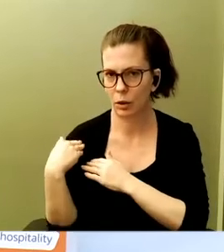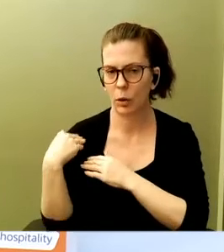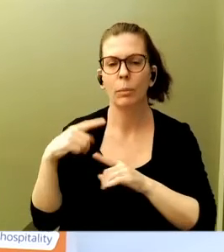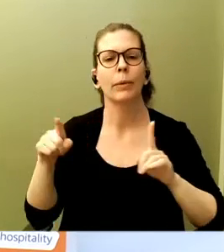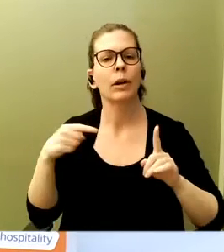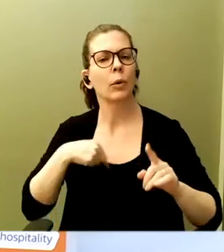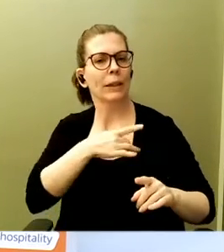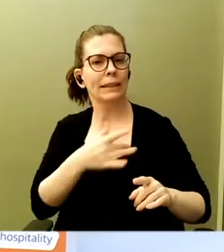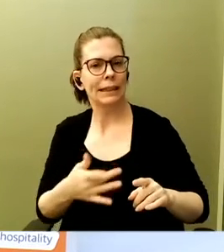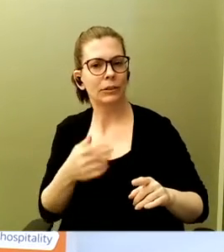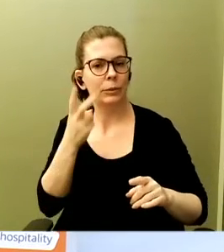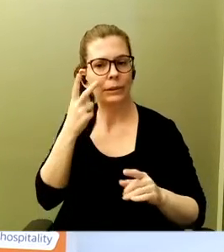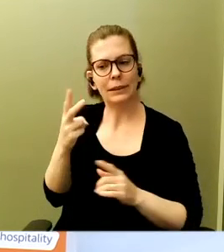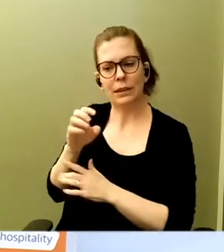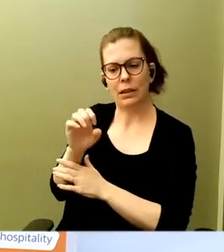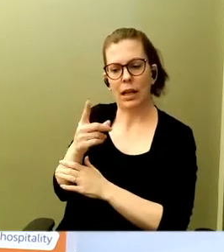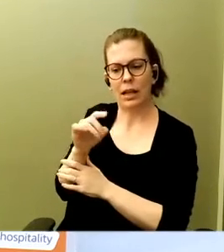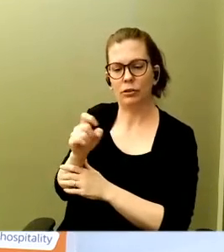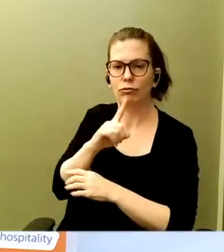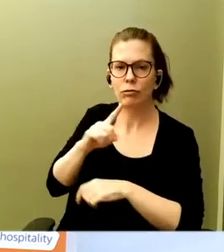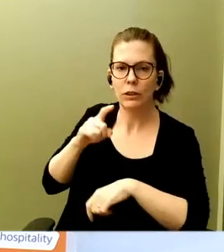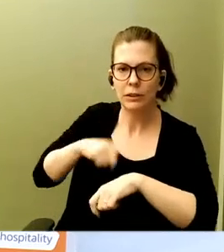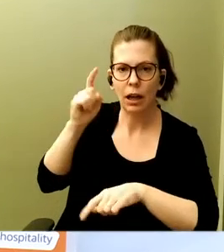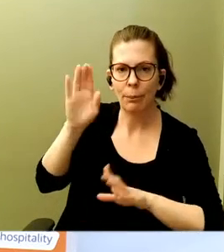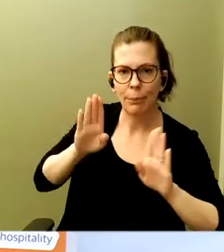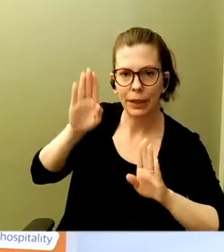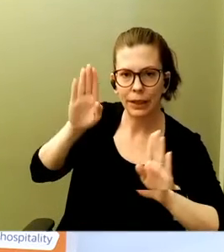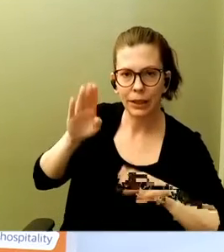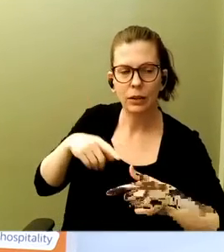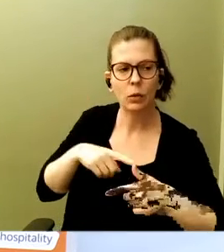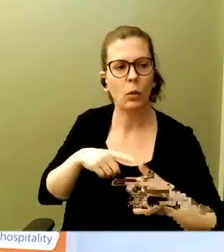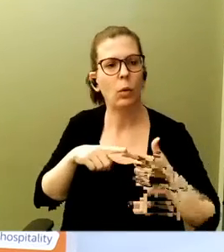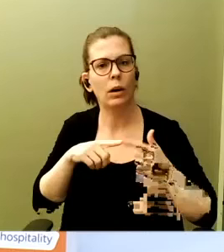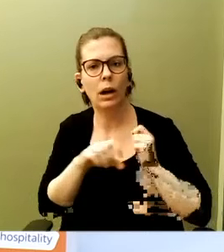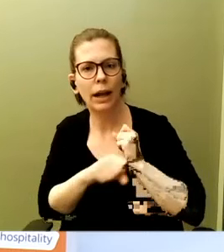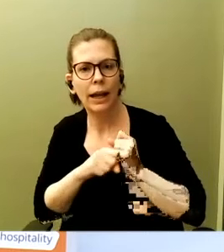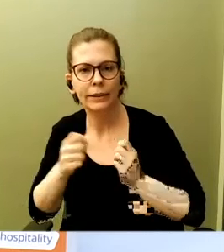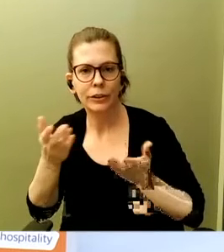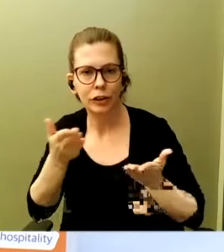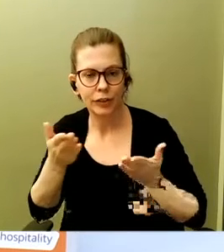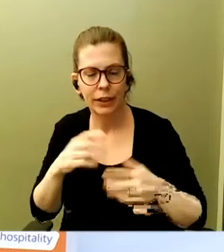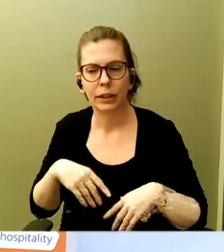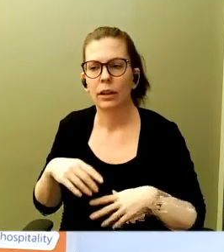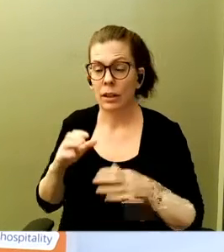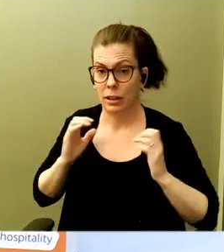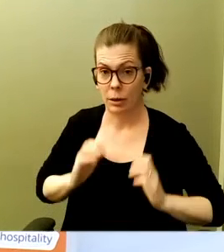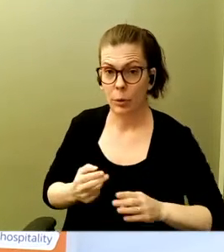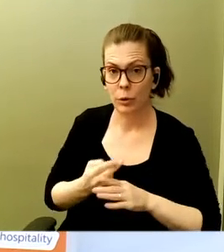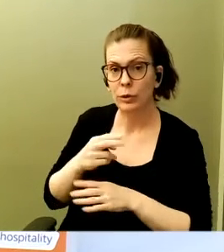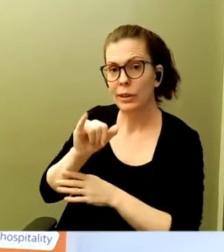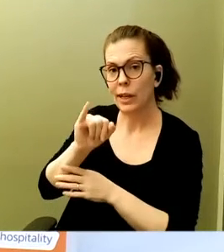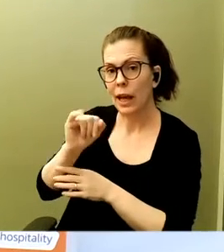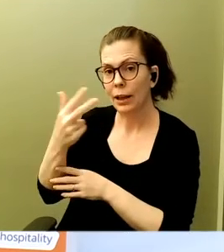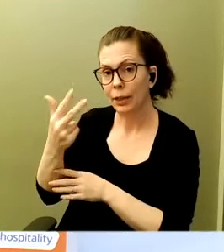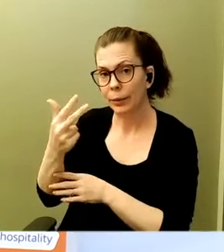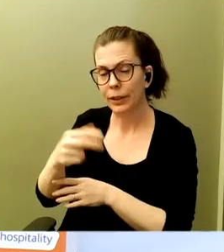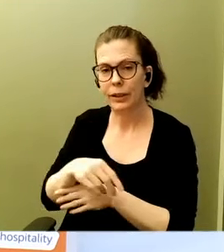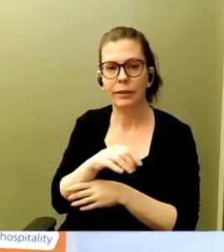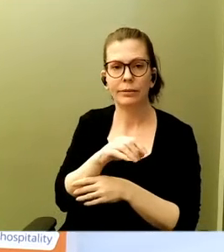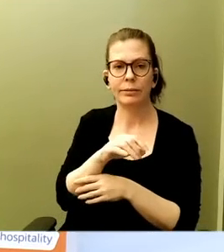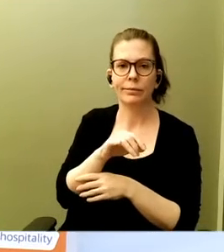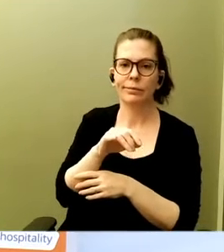edge, like in real-time bidding, for example, or ad serving. Customers are using i3 EN instances, for example.